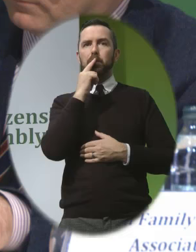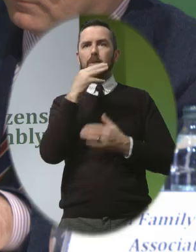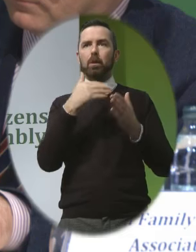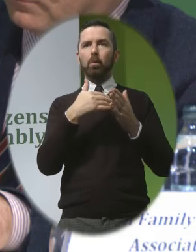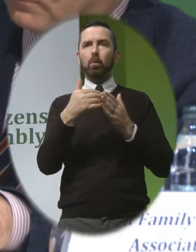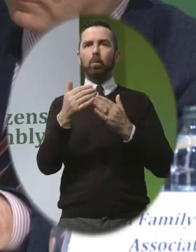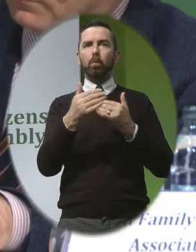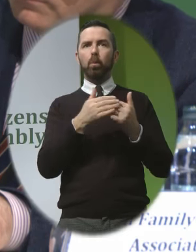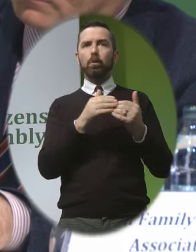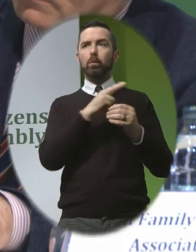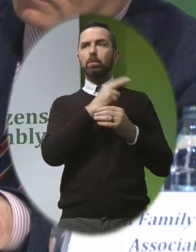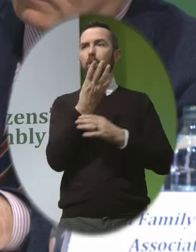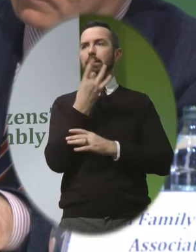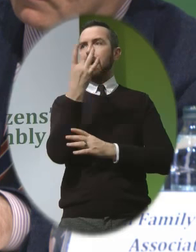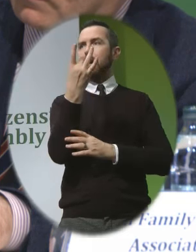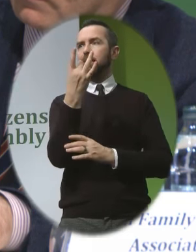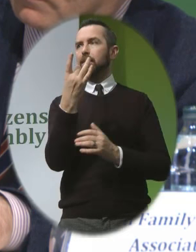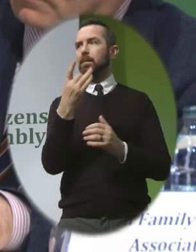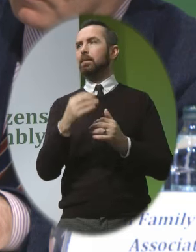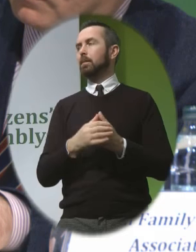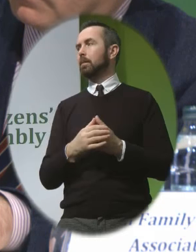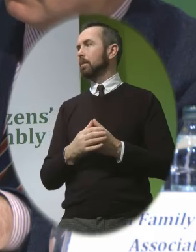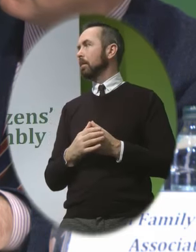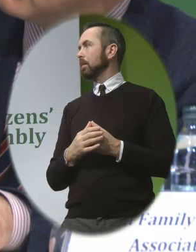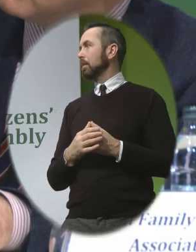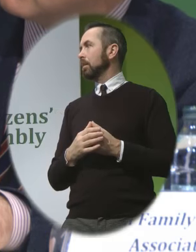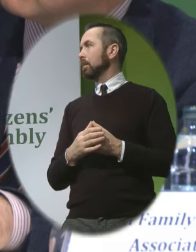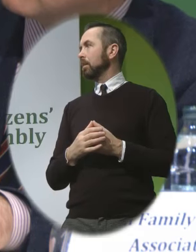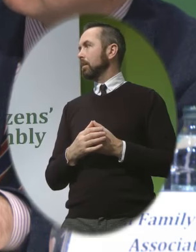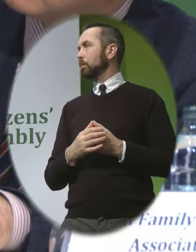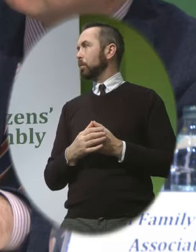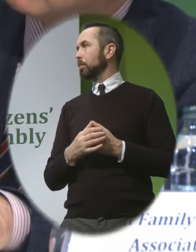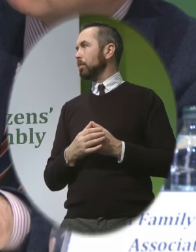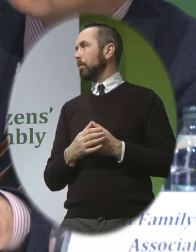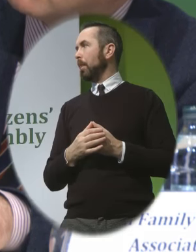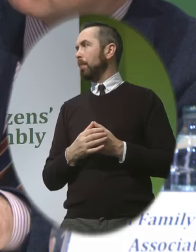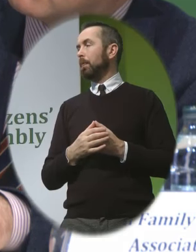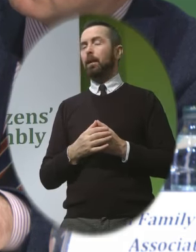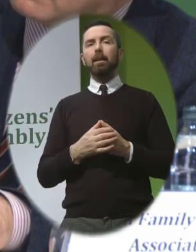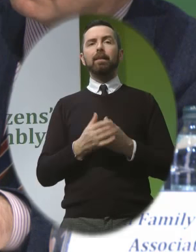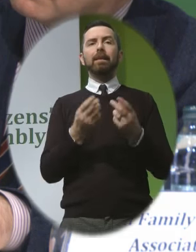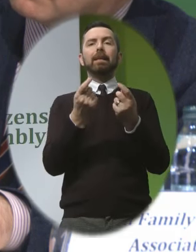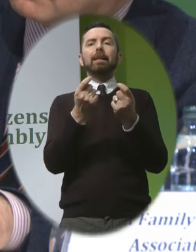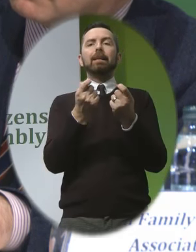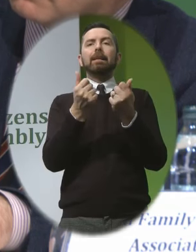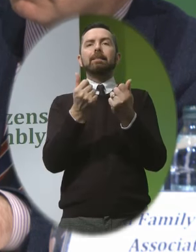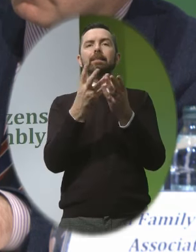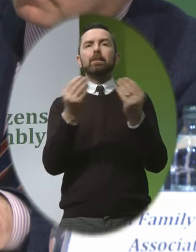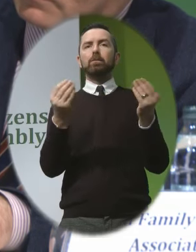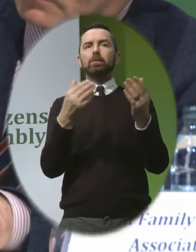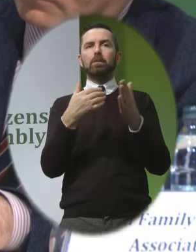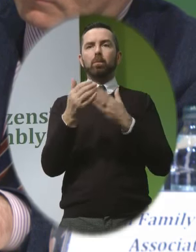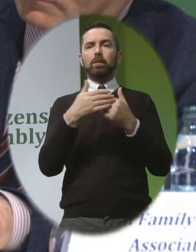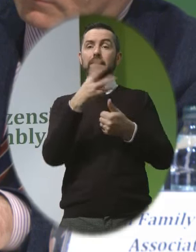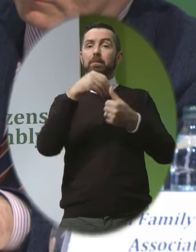was left hanging in the air And that is this The easy solution The convenient solution Especially